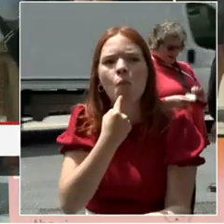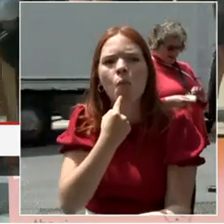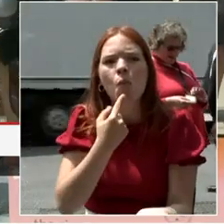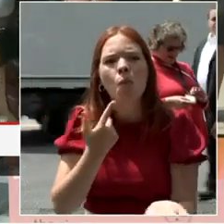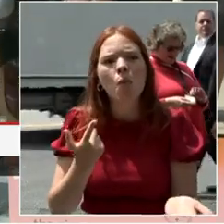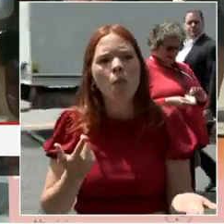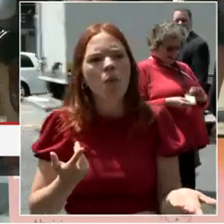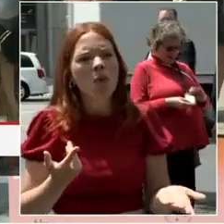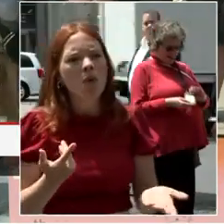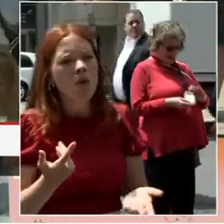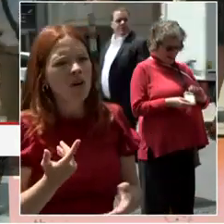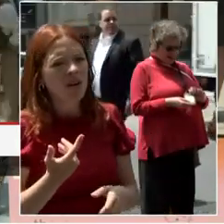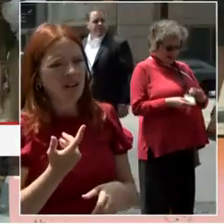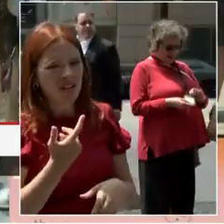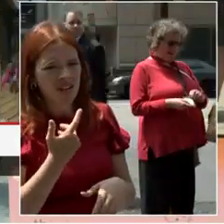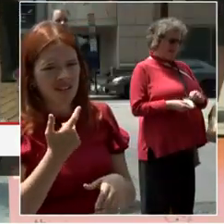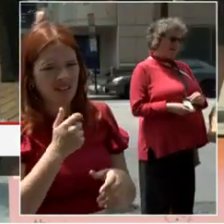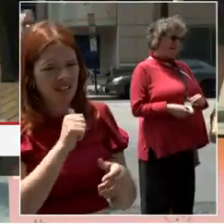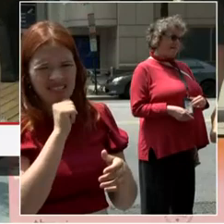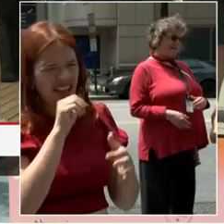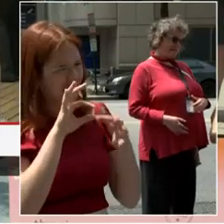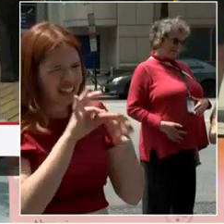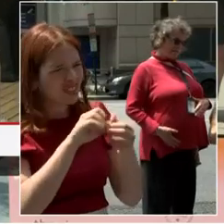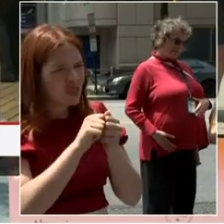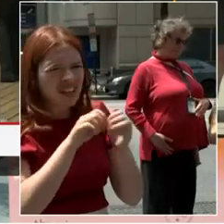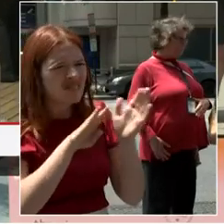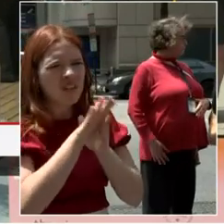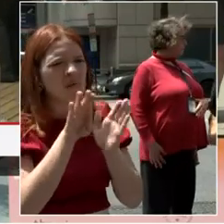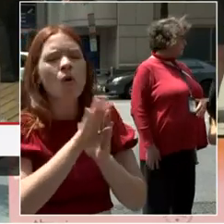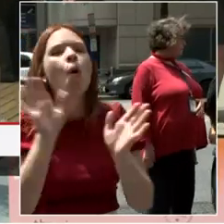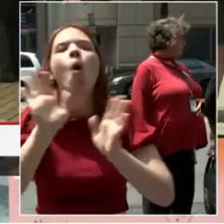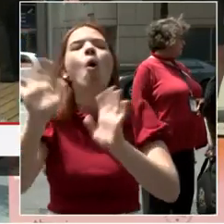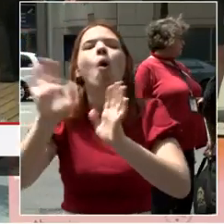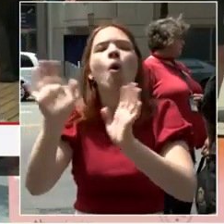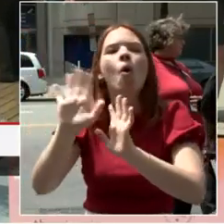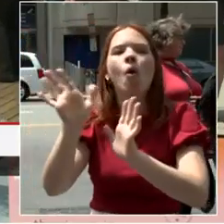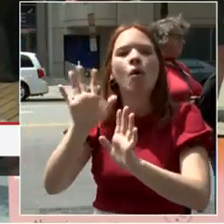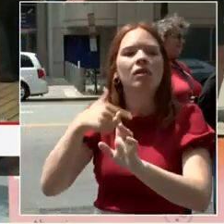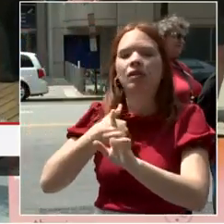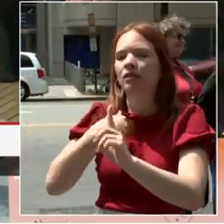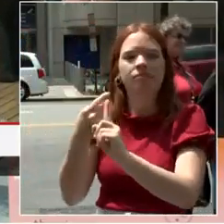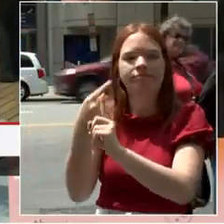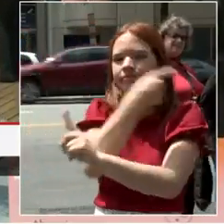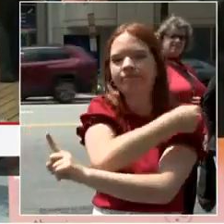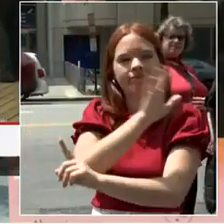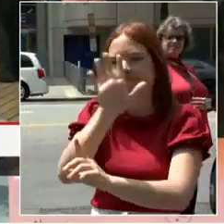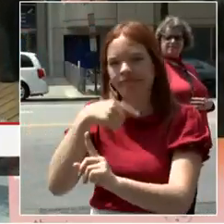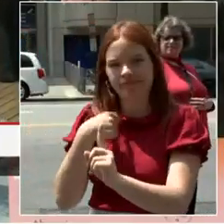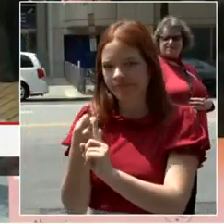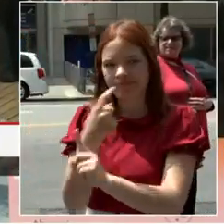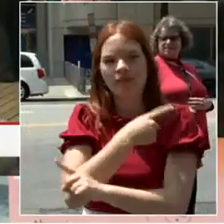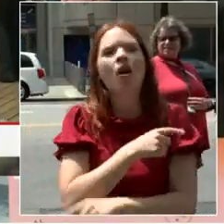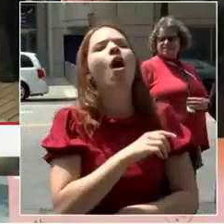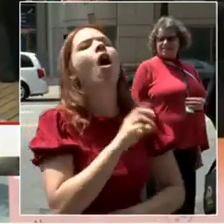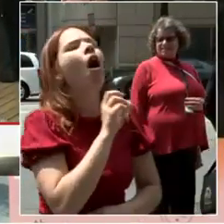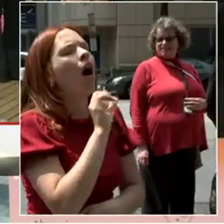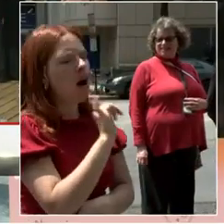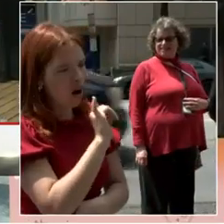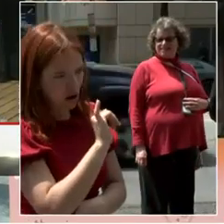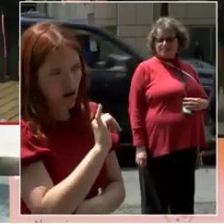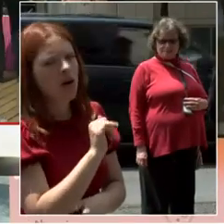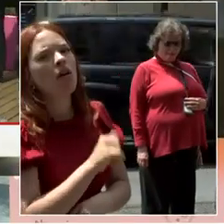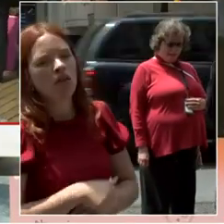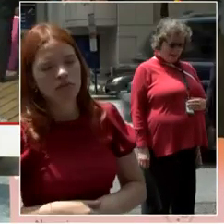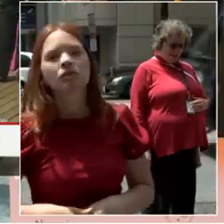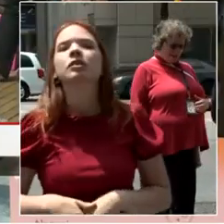question. Oh, OK. Yeah. In terms of, you know, it's really bad in my neighborhood that,